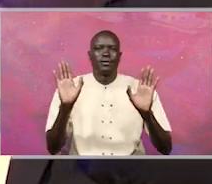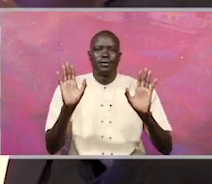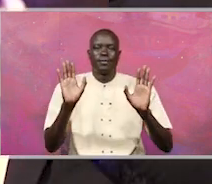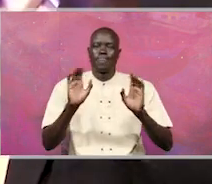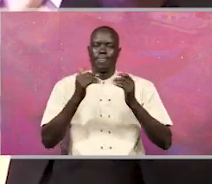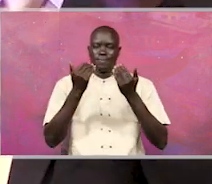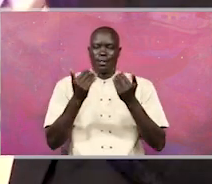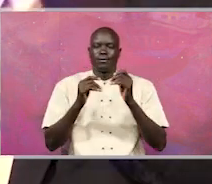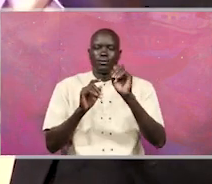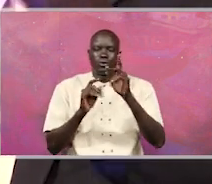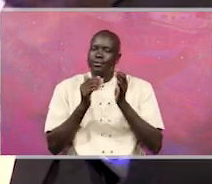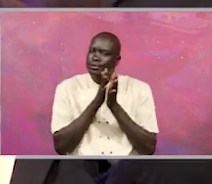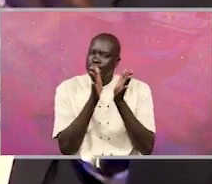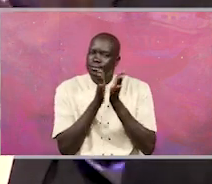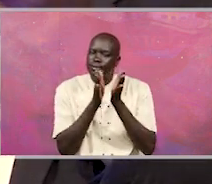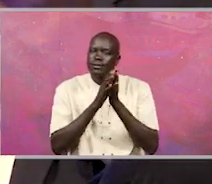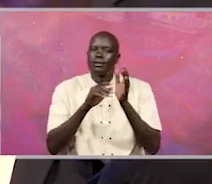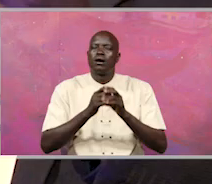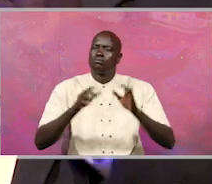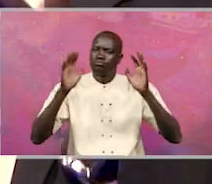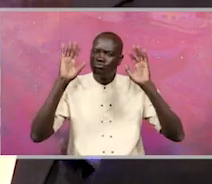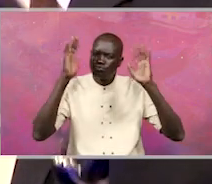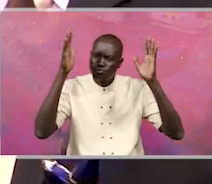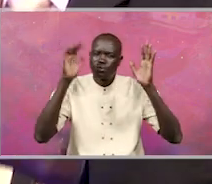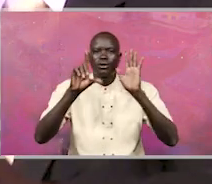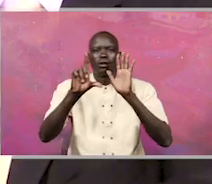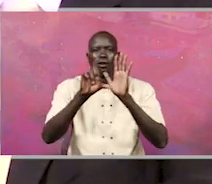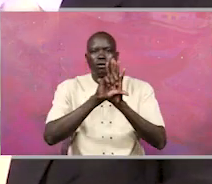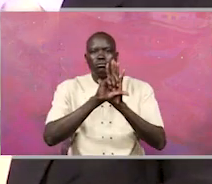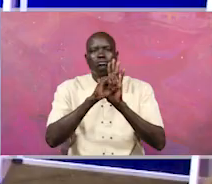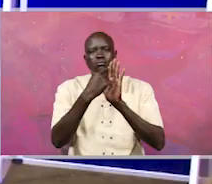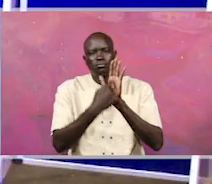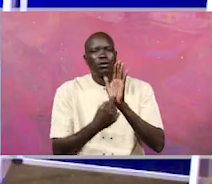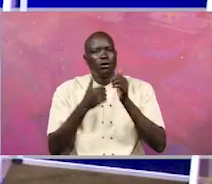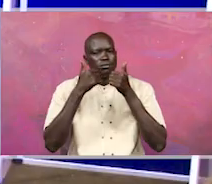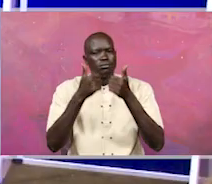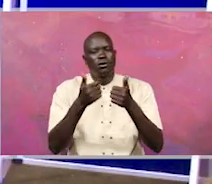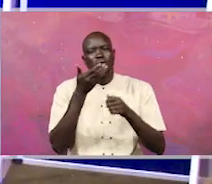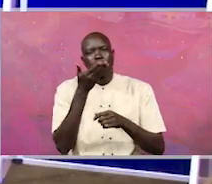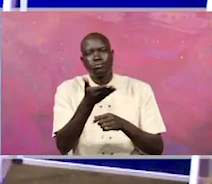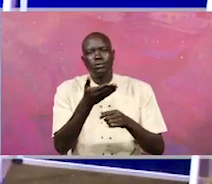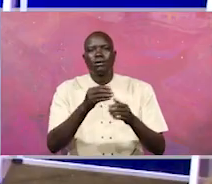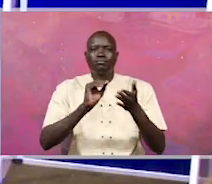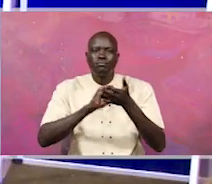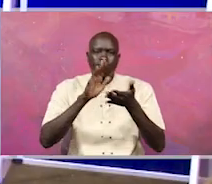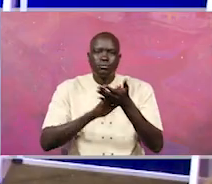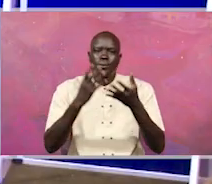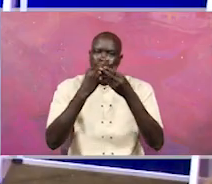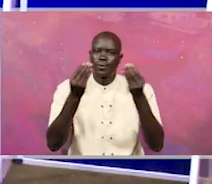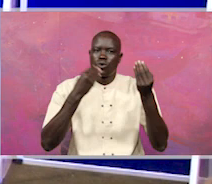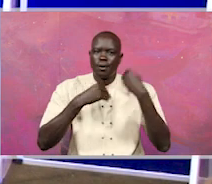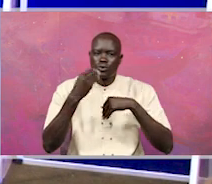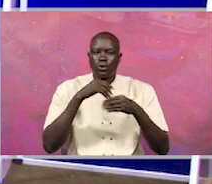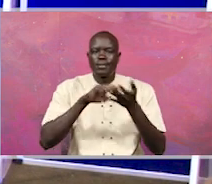The excellent legal framework that we have in order to fight corruption, all right, all this tell you that